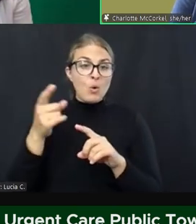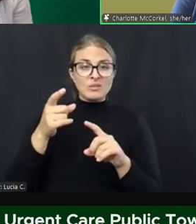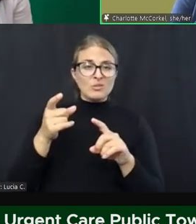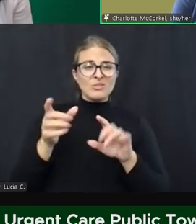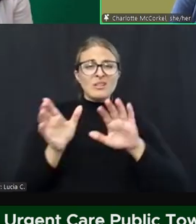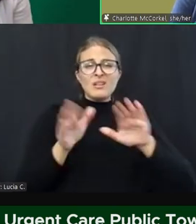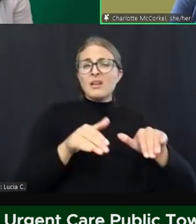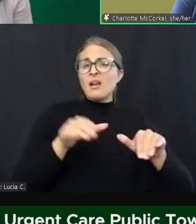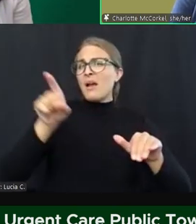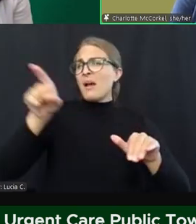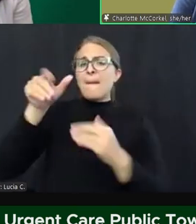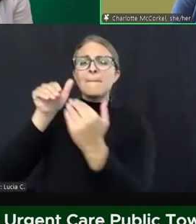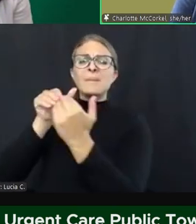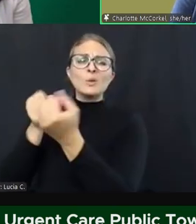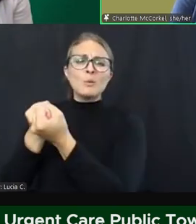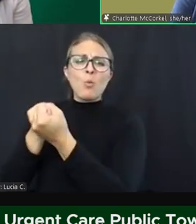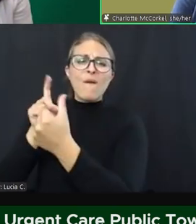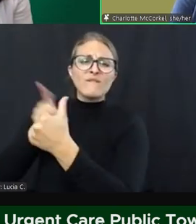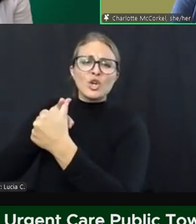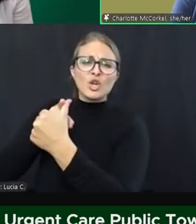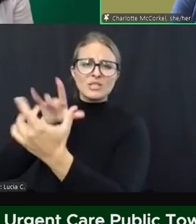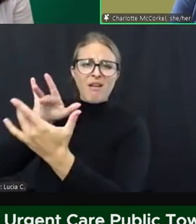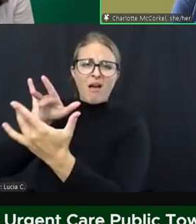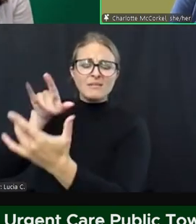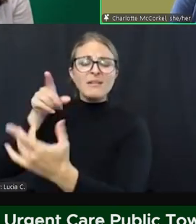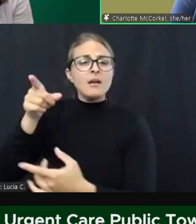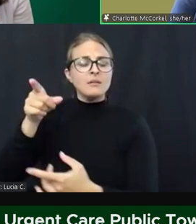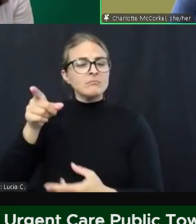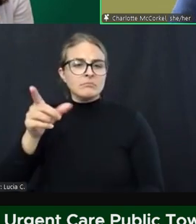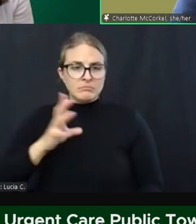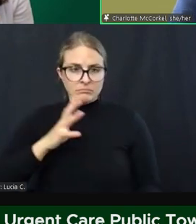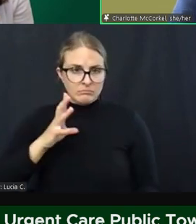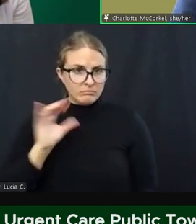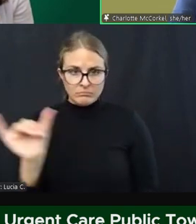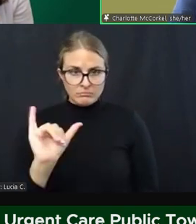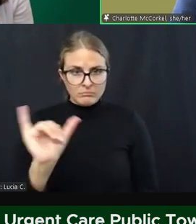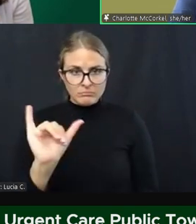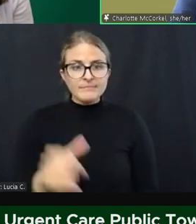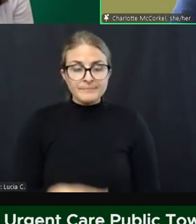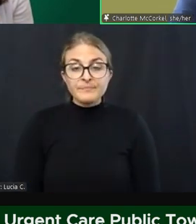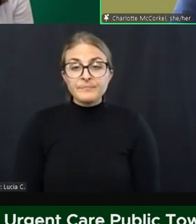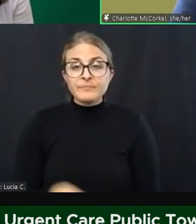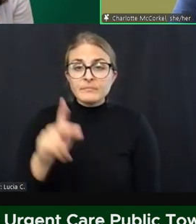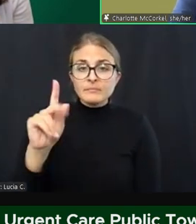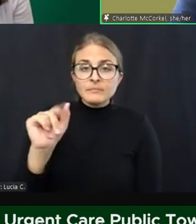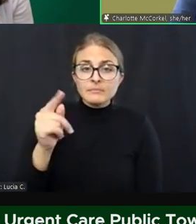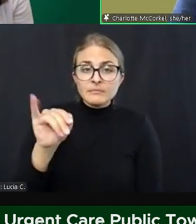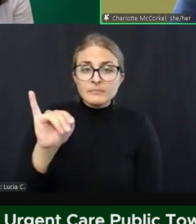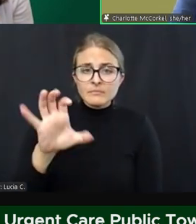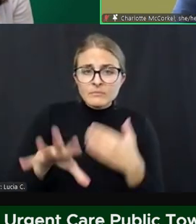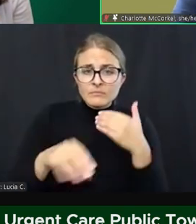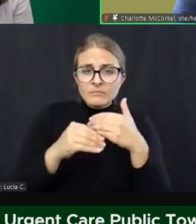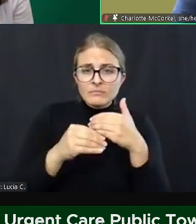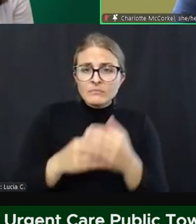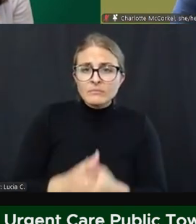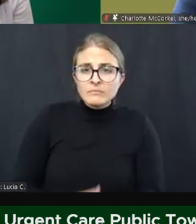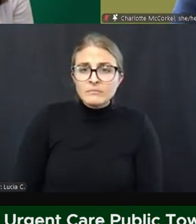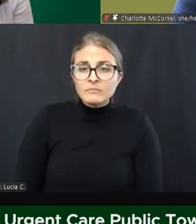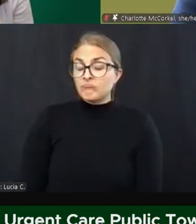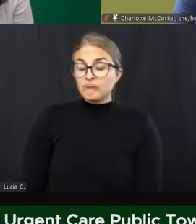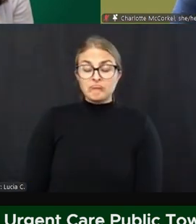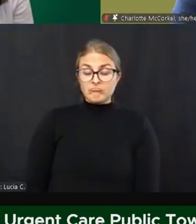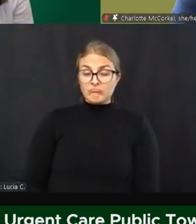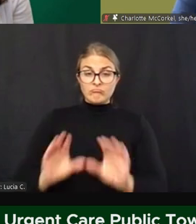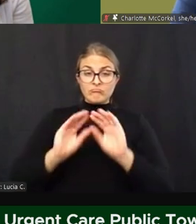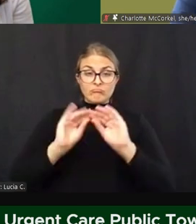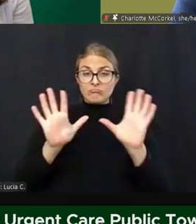as their first point of contact, that will absolutely be an option as well. Katie, do you want to say any more? I think that was